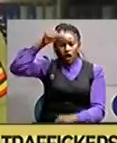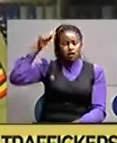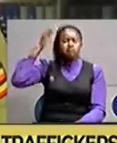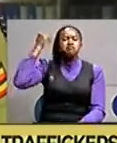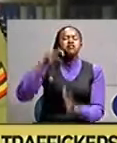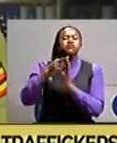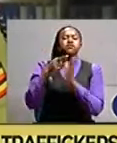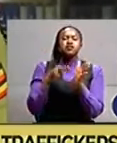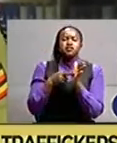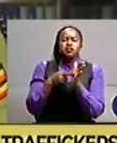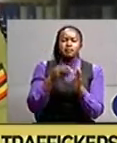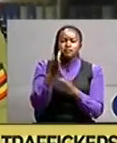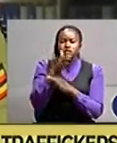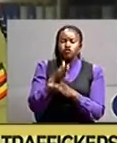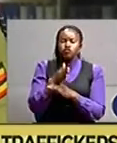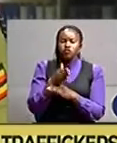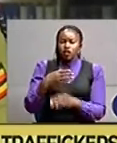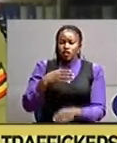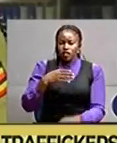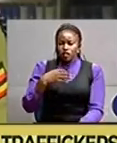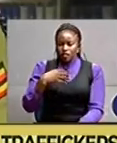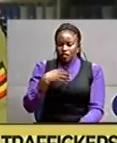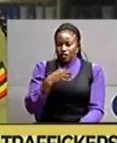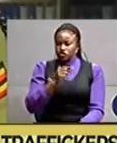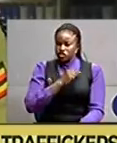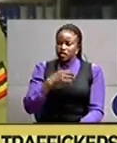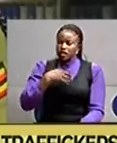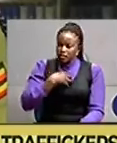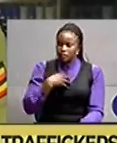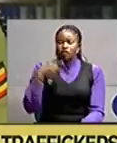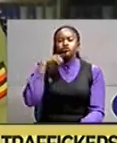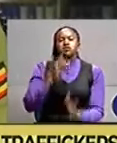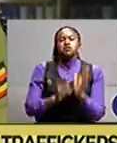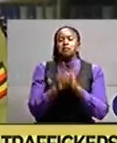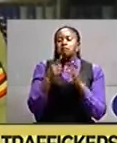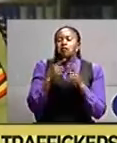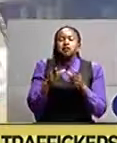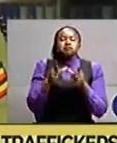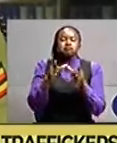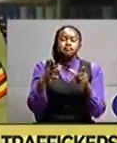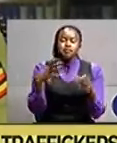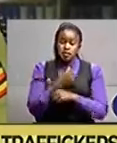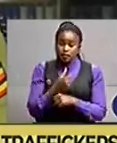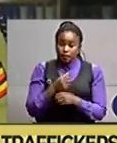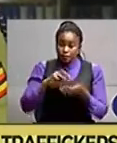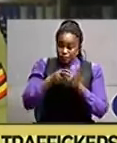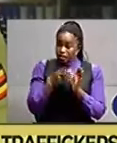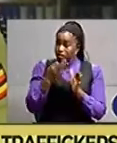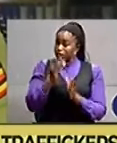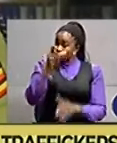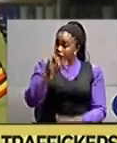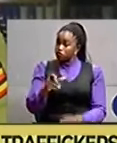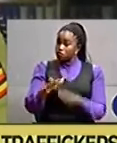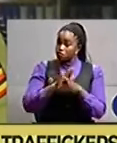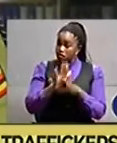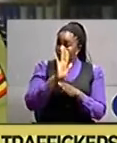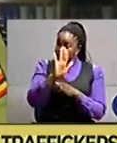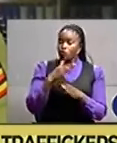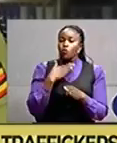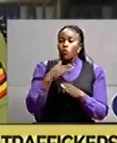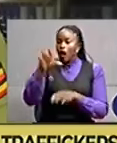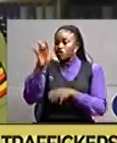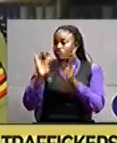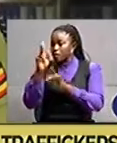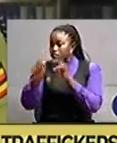and she didn't have this certificate so which means anyone engaging in this business of externalizing labor